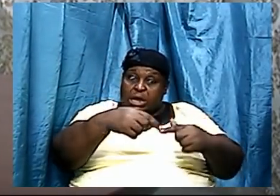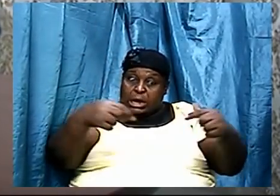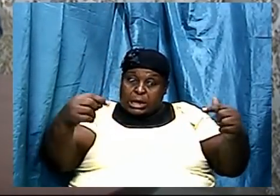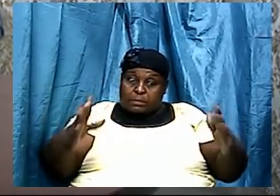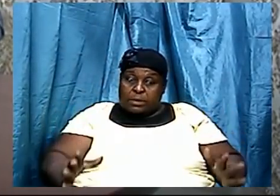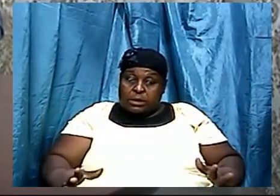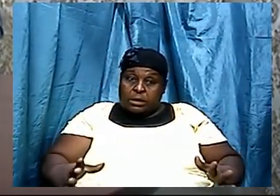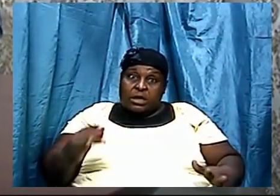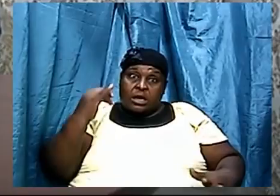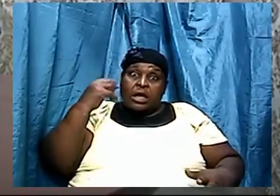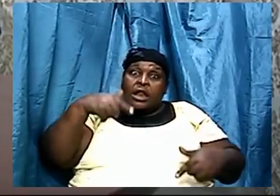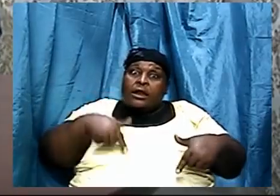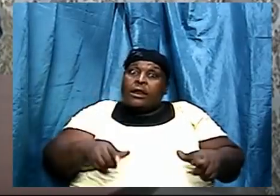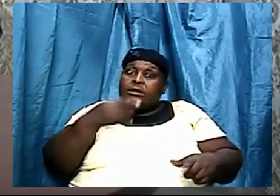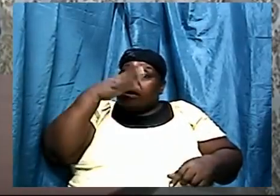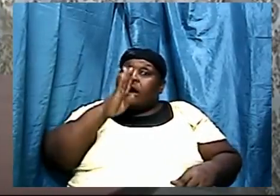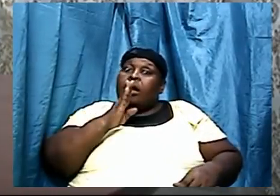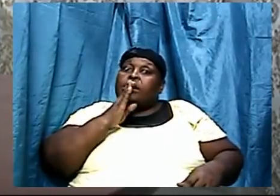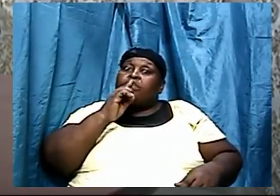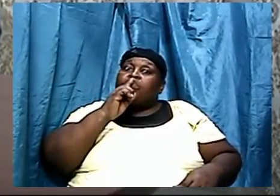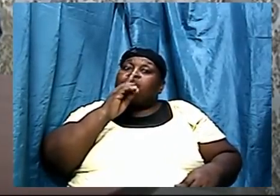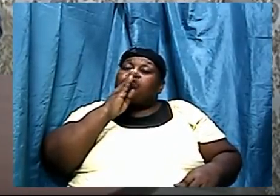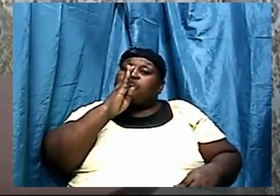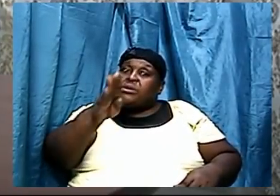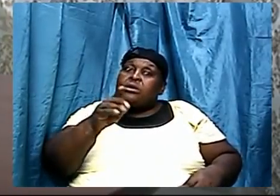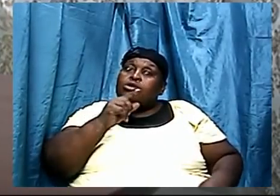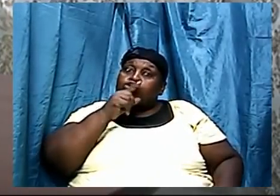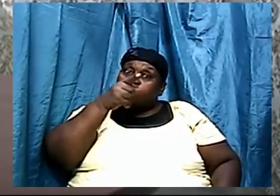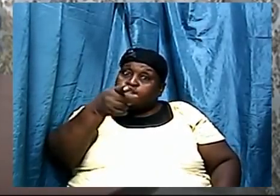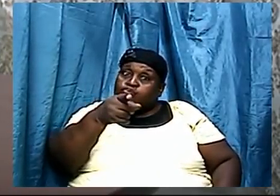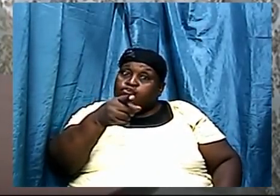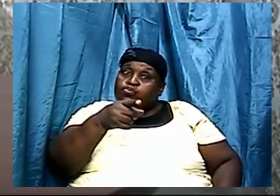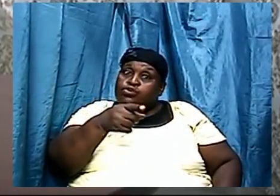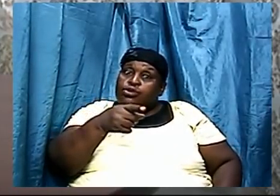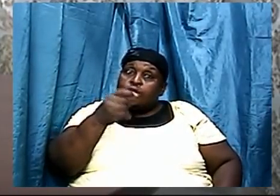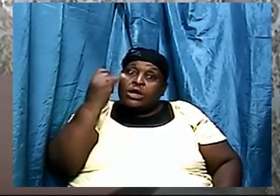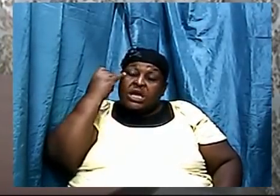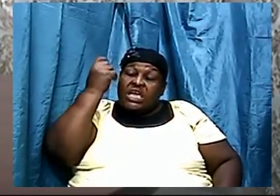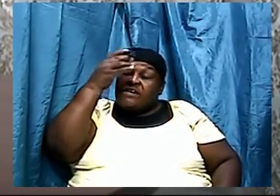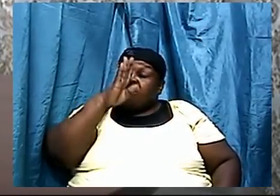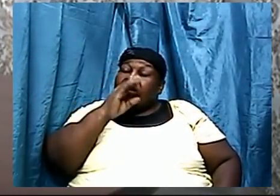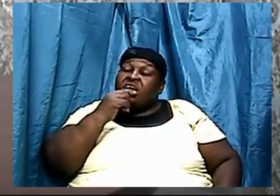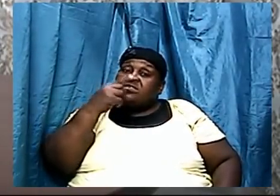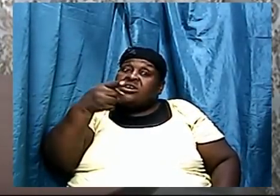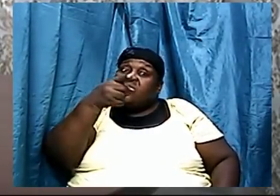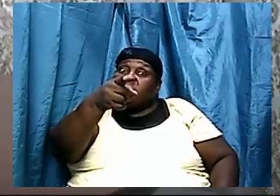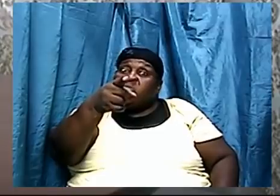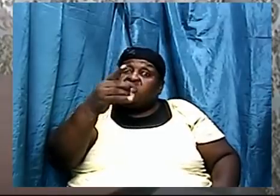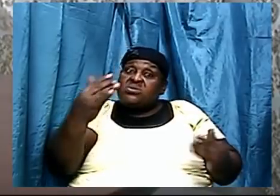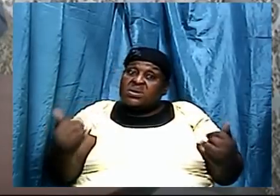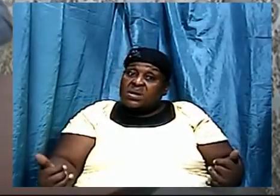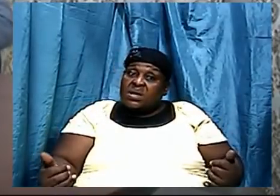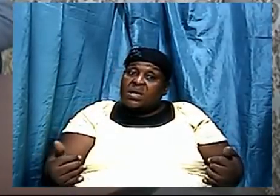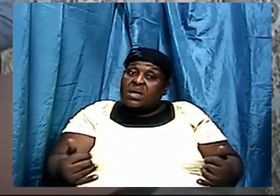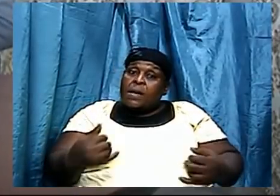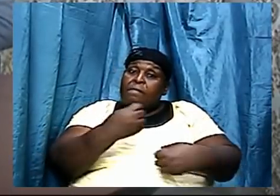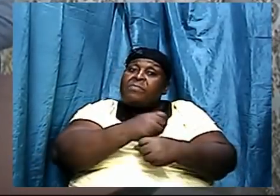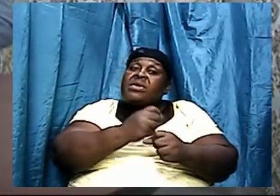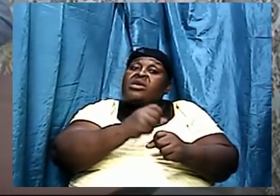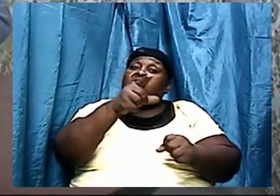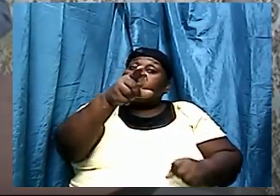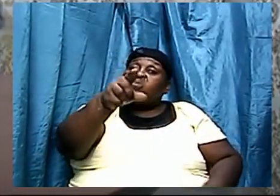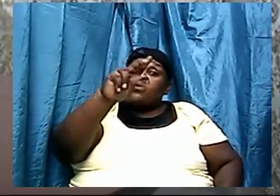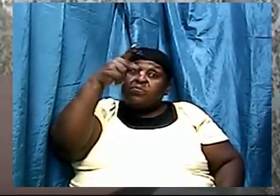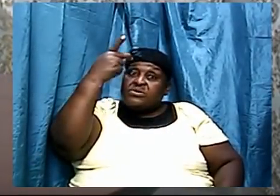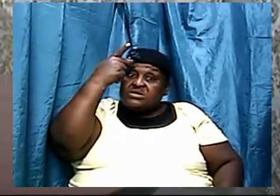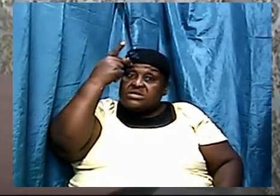if God say look at the end of the day I'm going to bring you out if God tell you today I'm going to make you the president of IBM and you